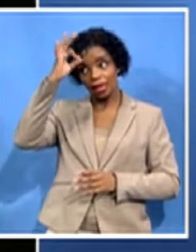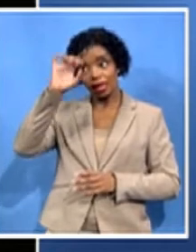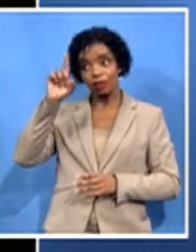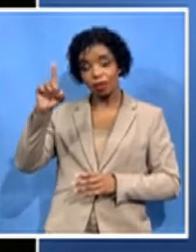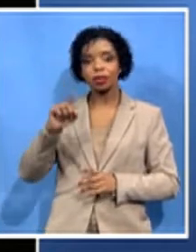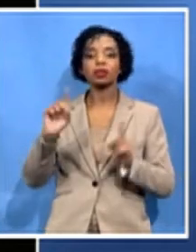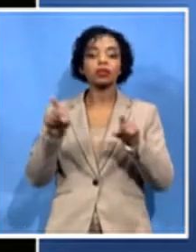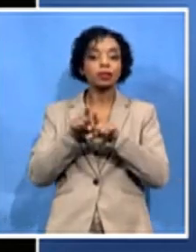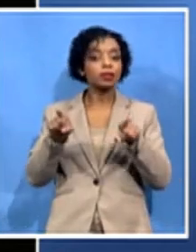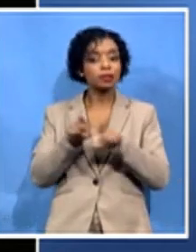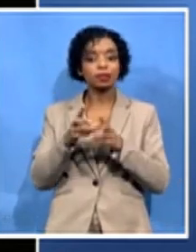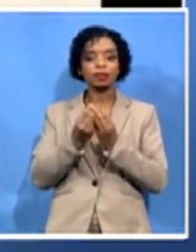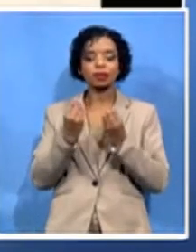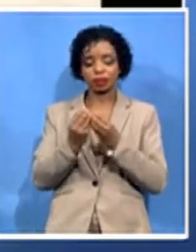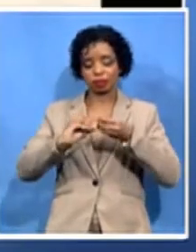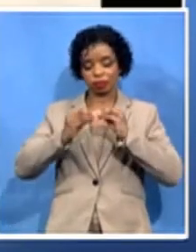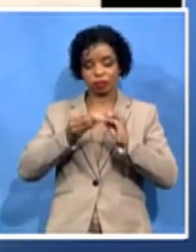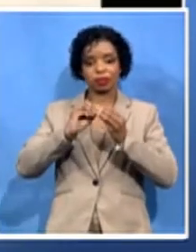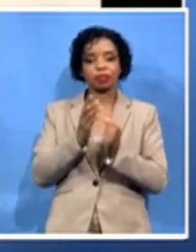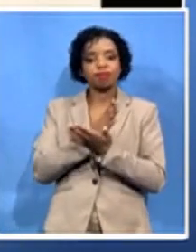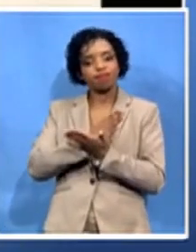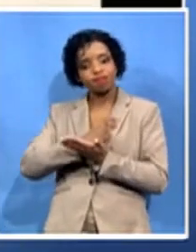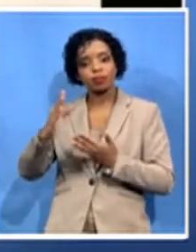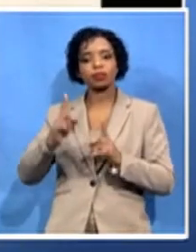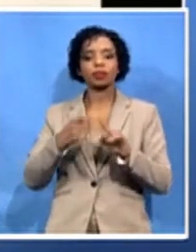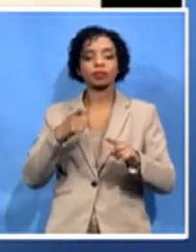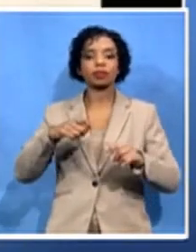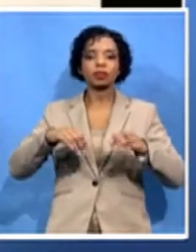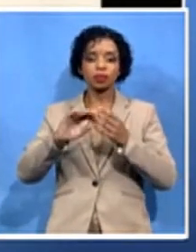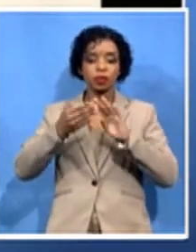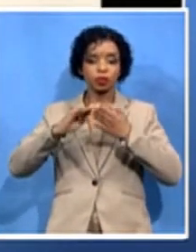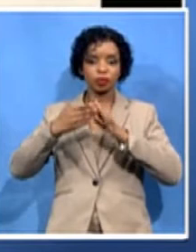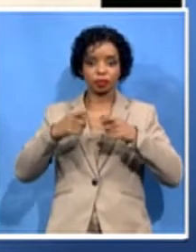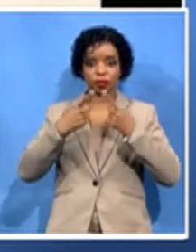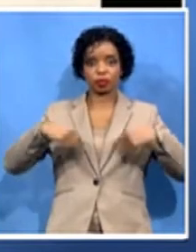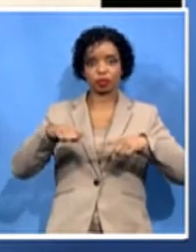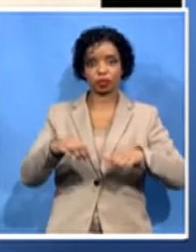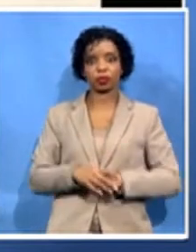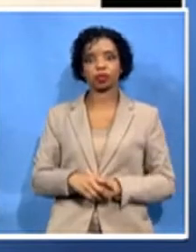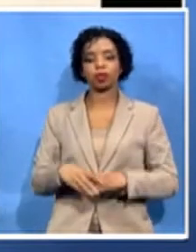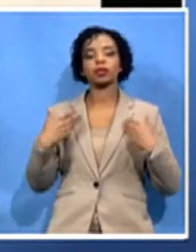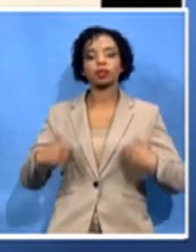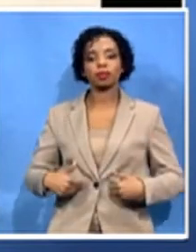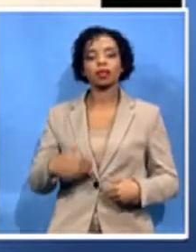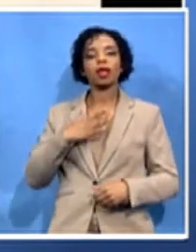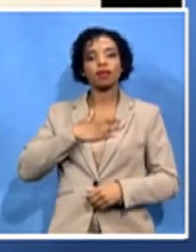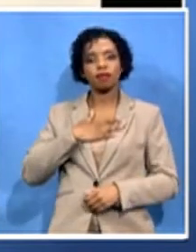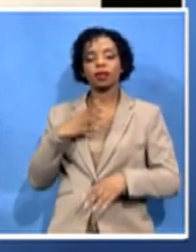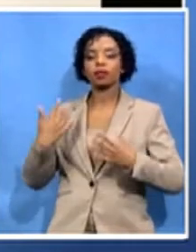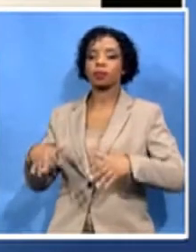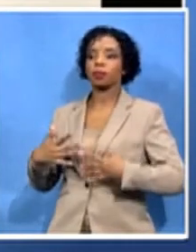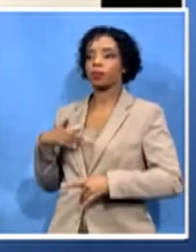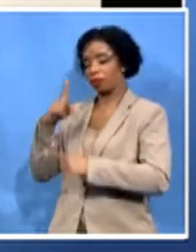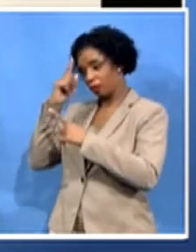society. Yeah, it's such an honor speaking to you. And I'm going to ask you to give us details of the times and if the